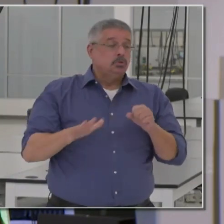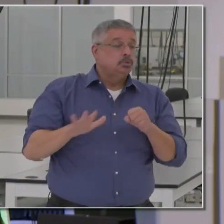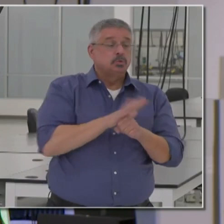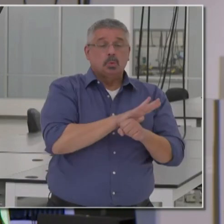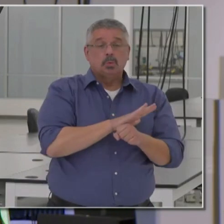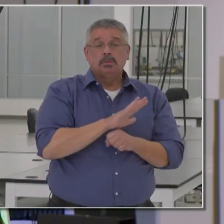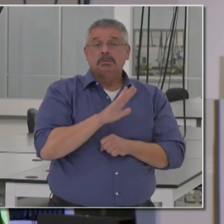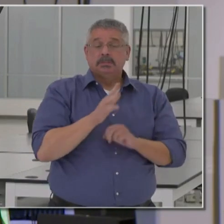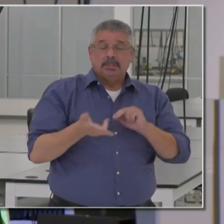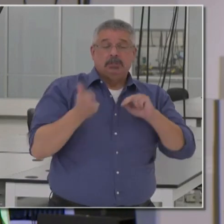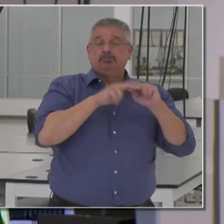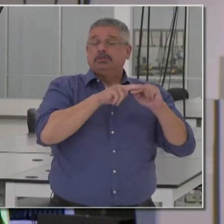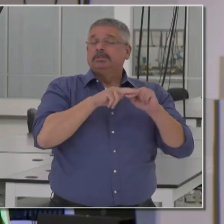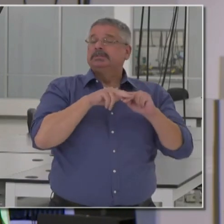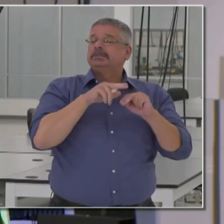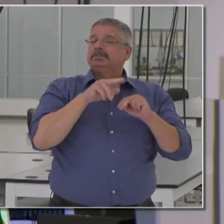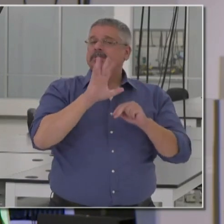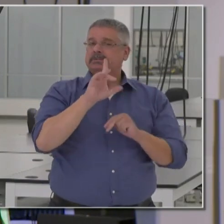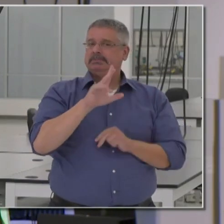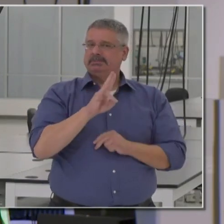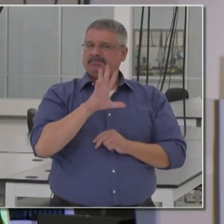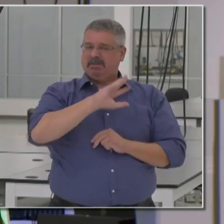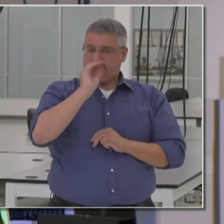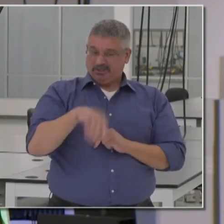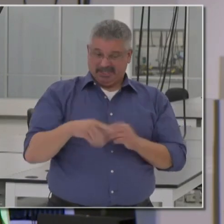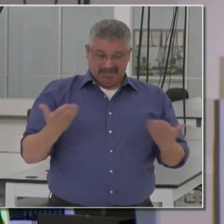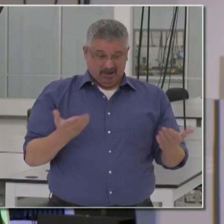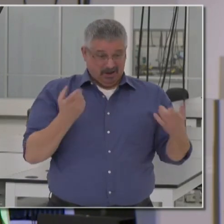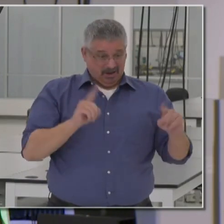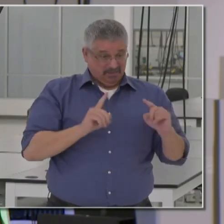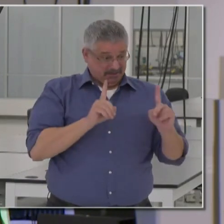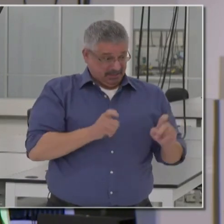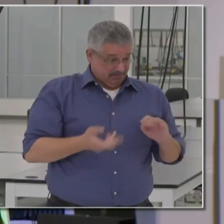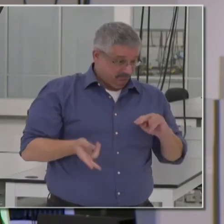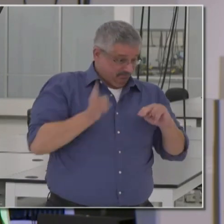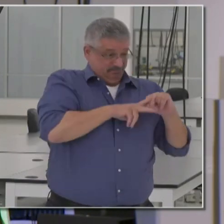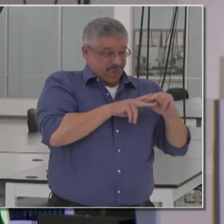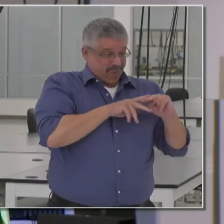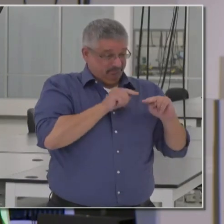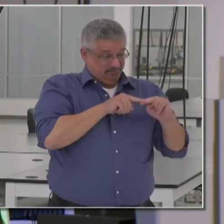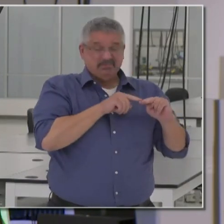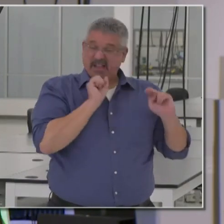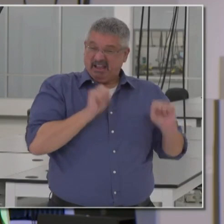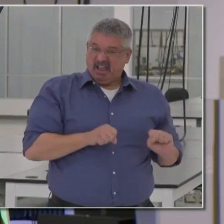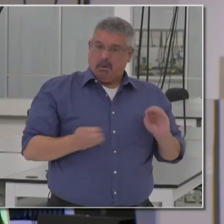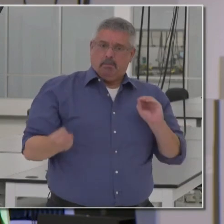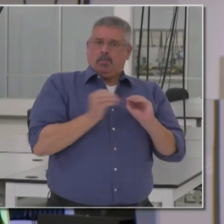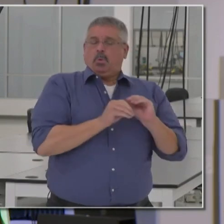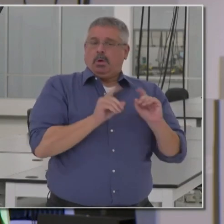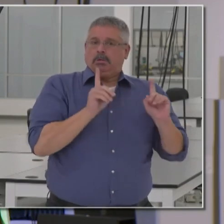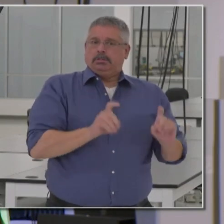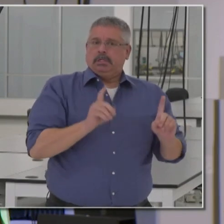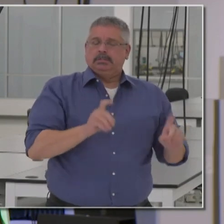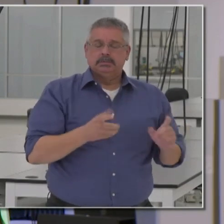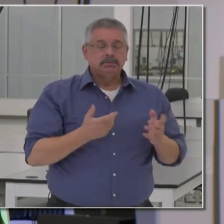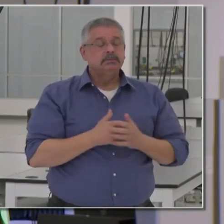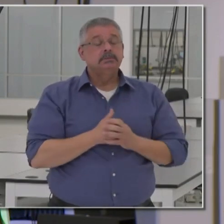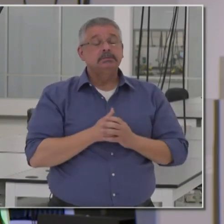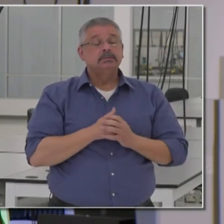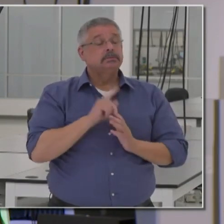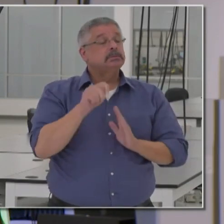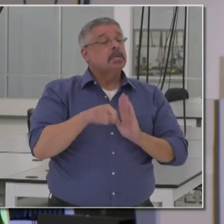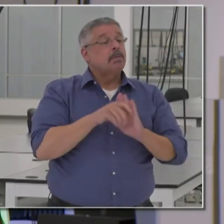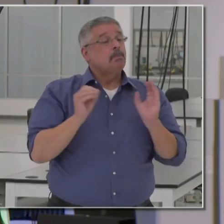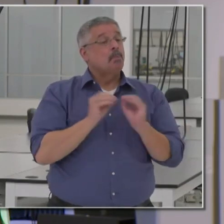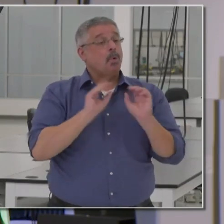capacity here in the state of California is happening just at the right time. At a time when it's more